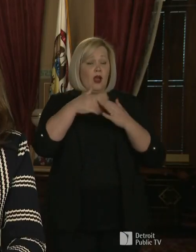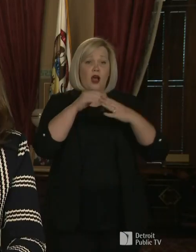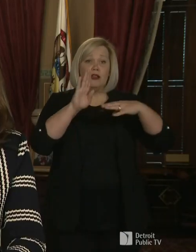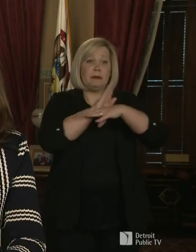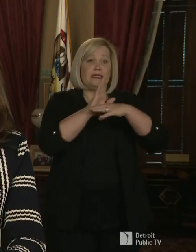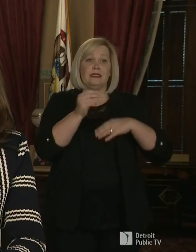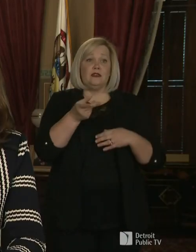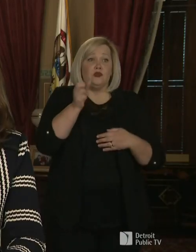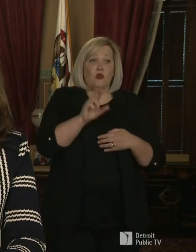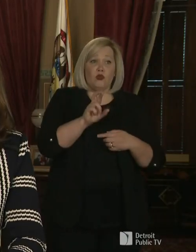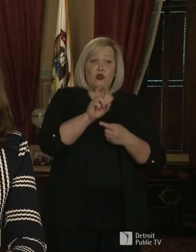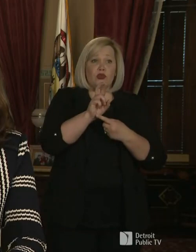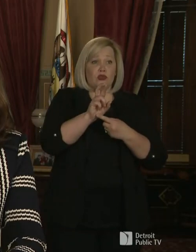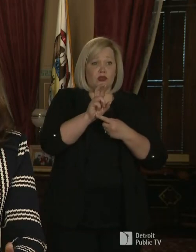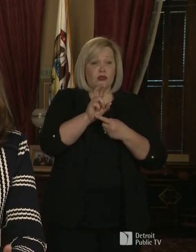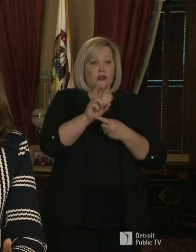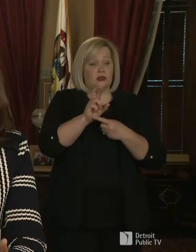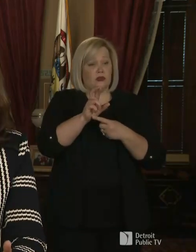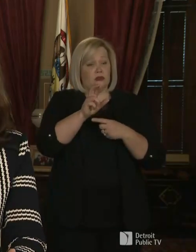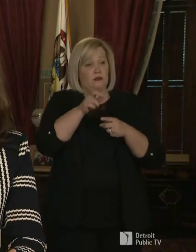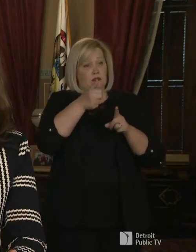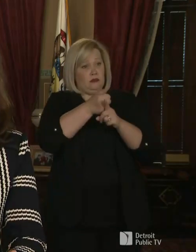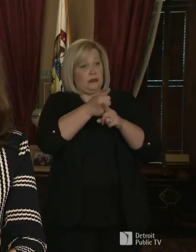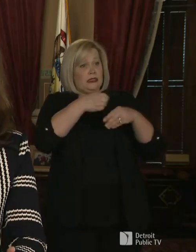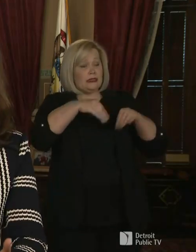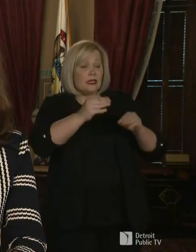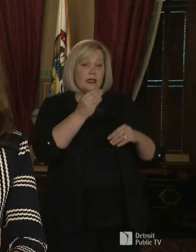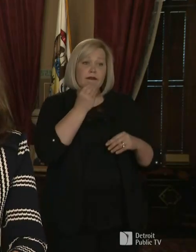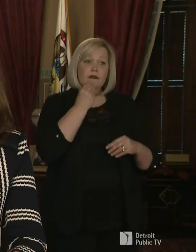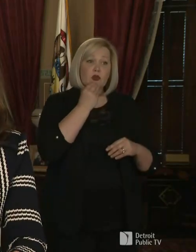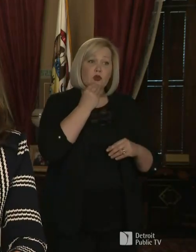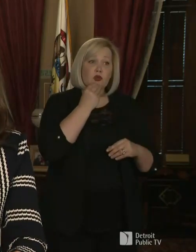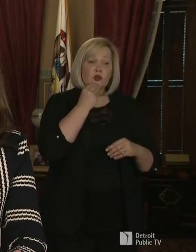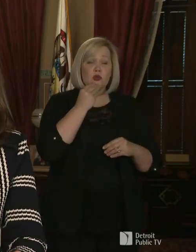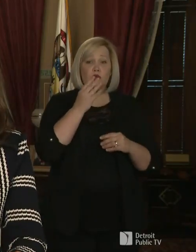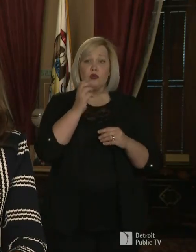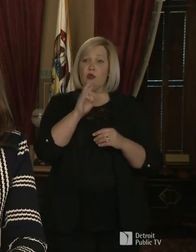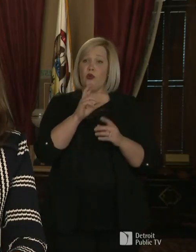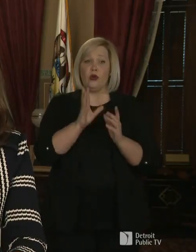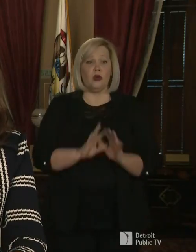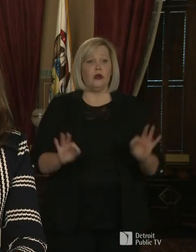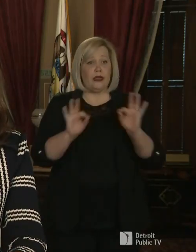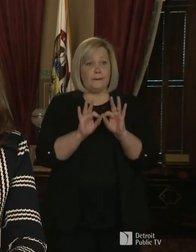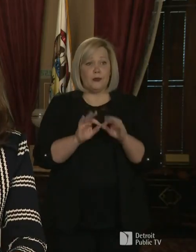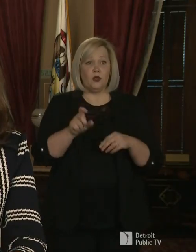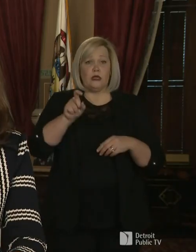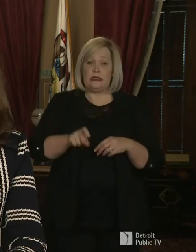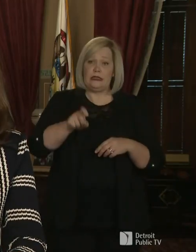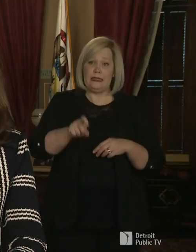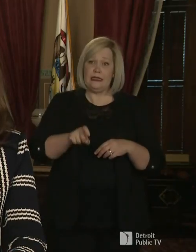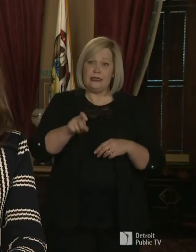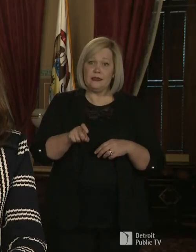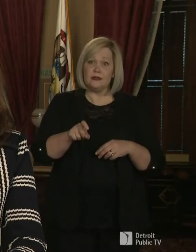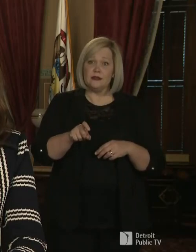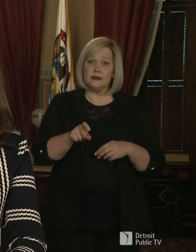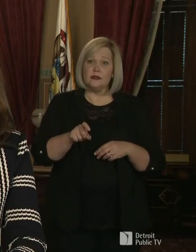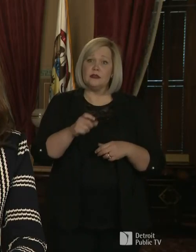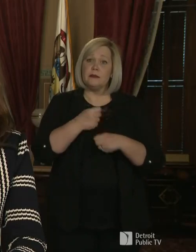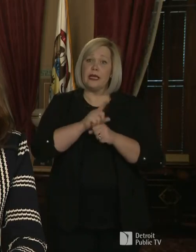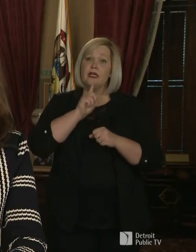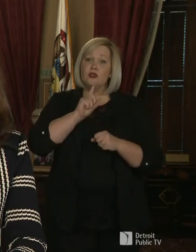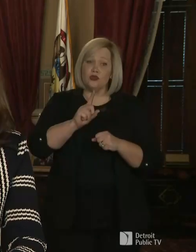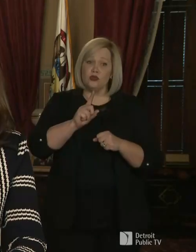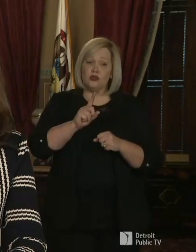owner who has who is selling food or essential you know needs, meeting essential needs, is taking